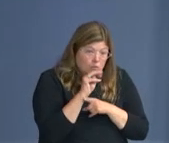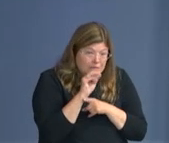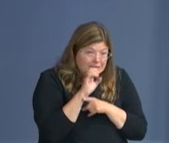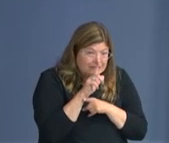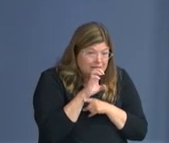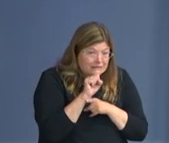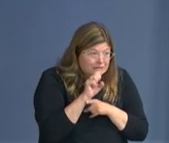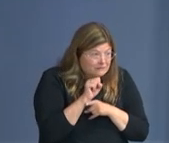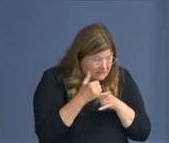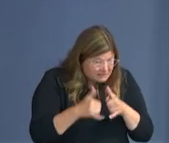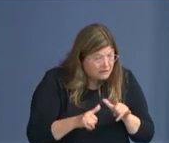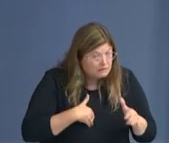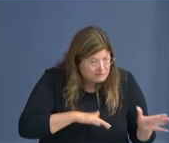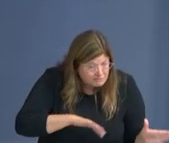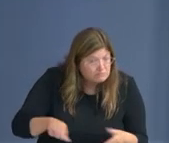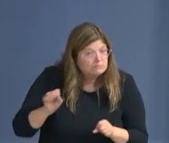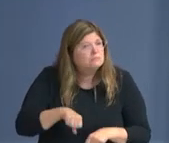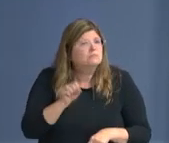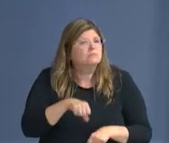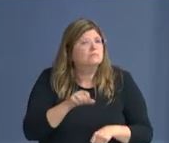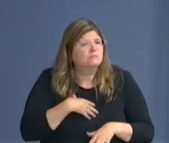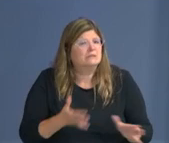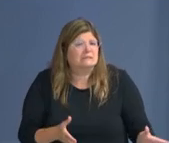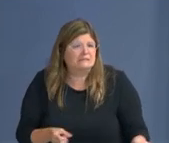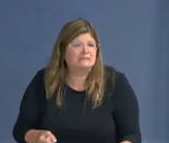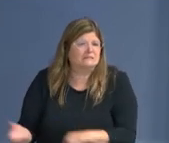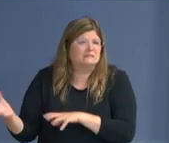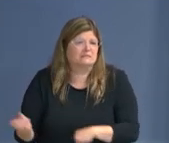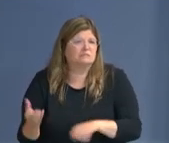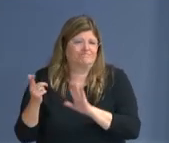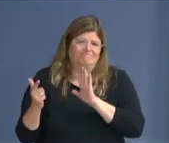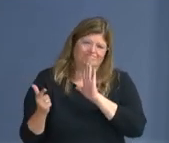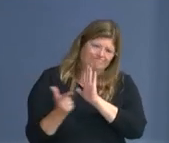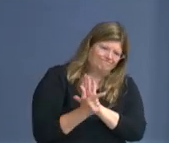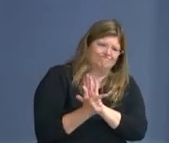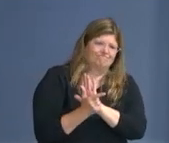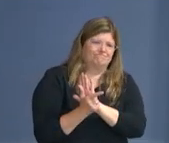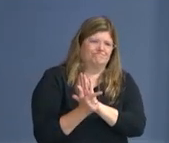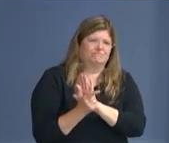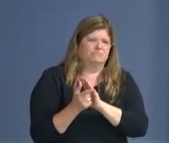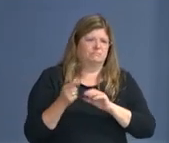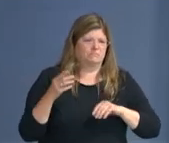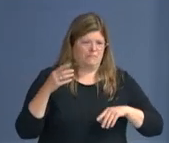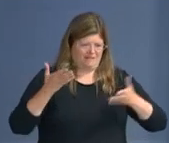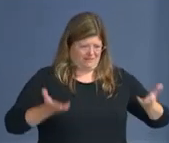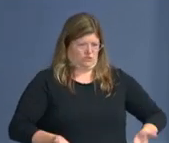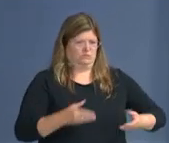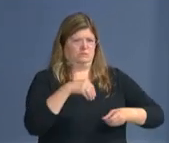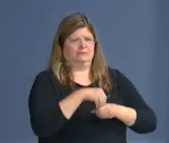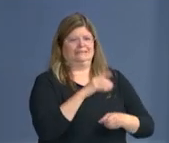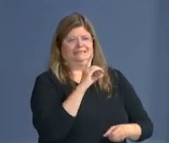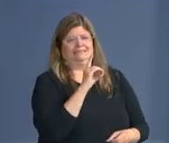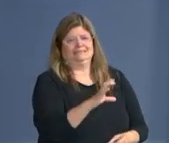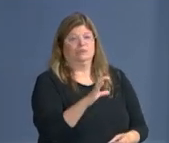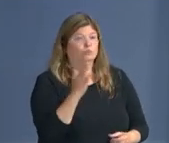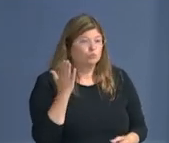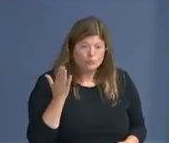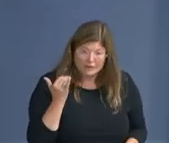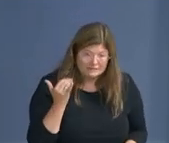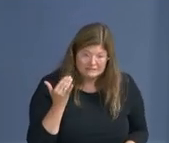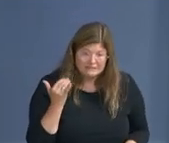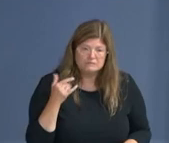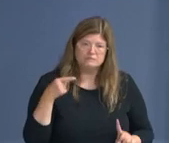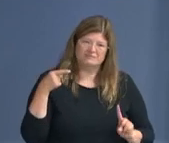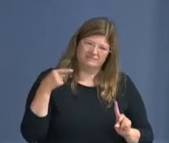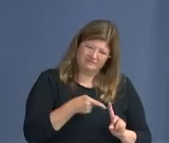It is illegal in the district to camp. And we offer, and this is why, we offer shelter. Every person,